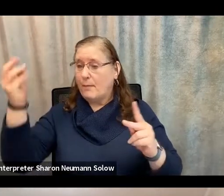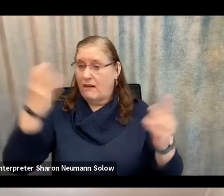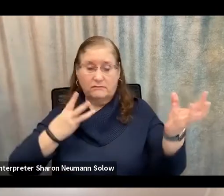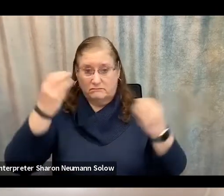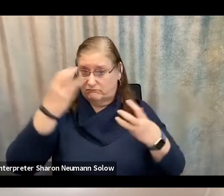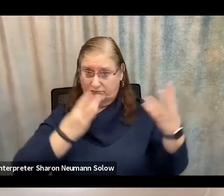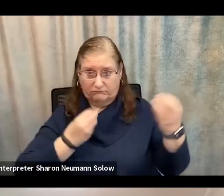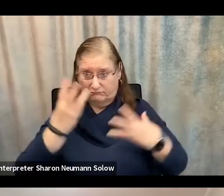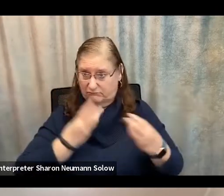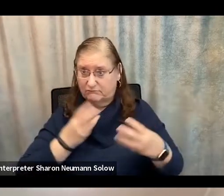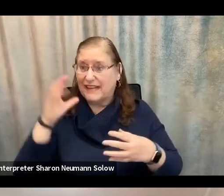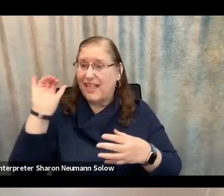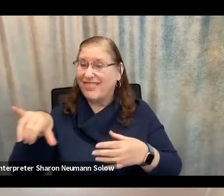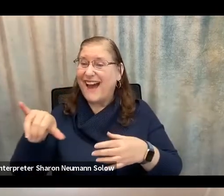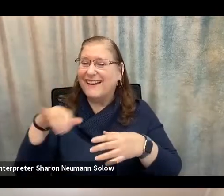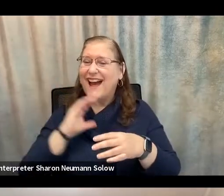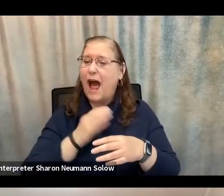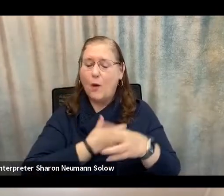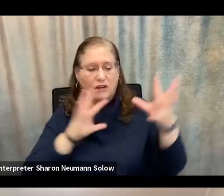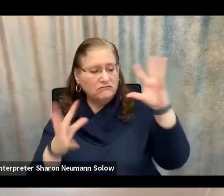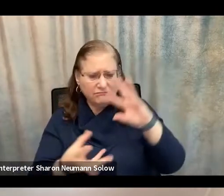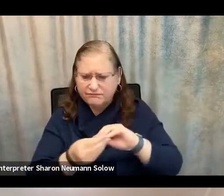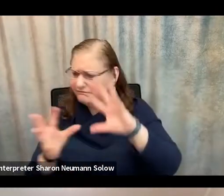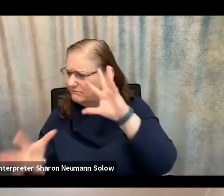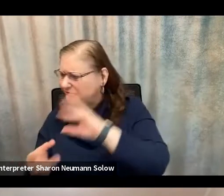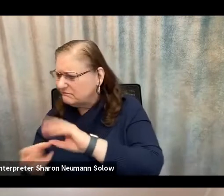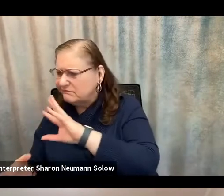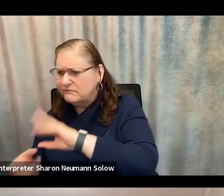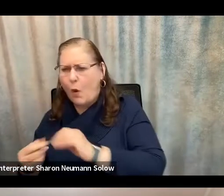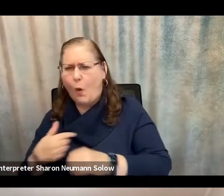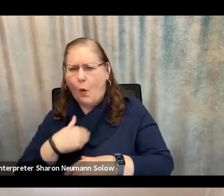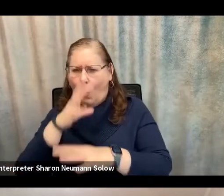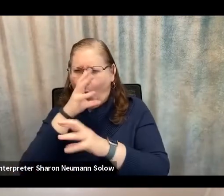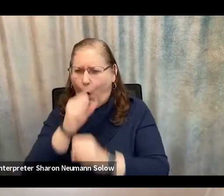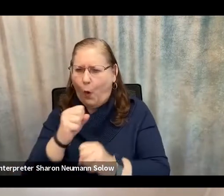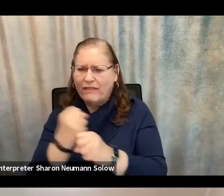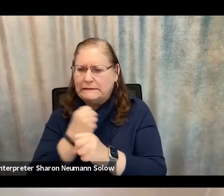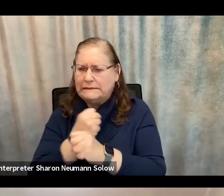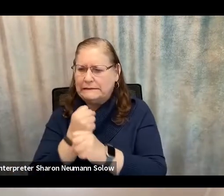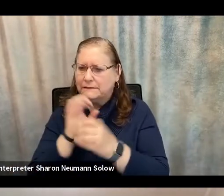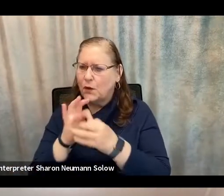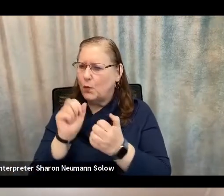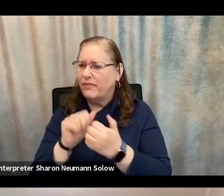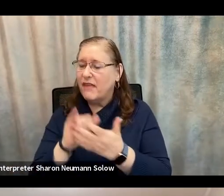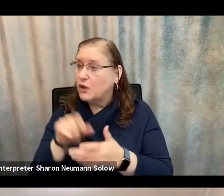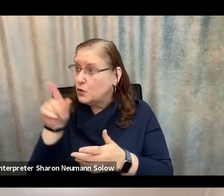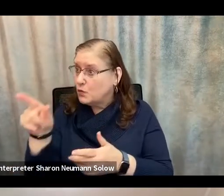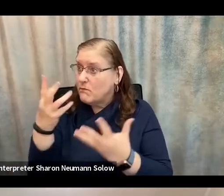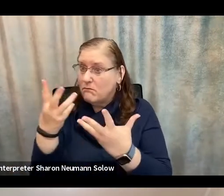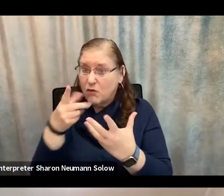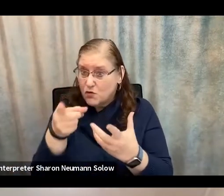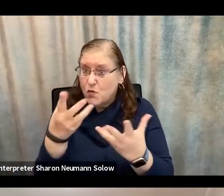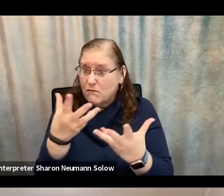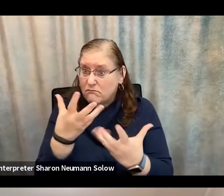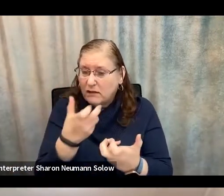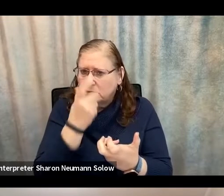incredibly fascinating. And if you're interested in seeing more stats in detail about what kind